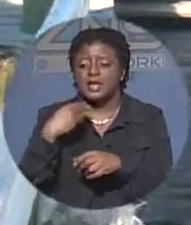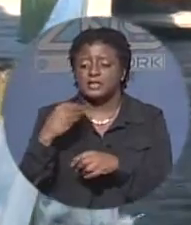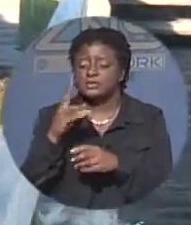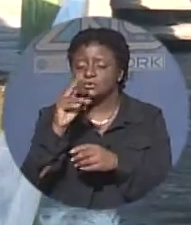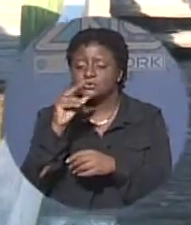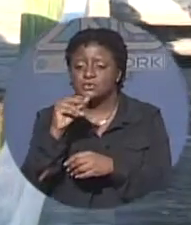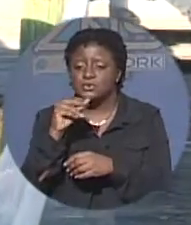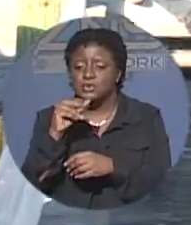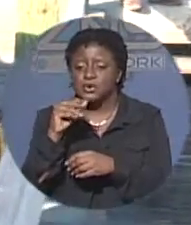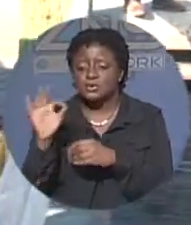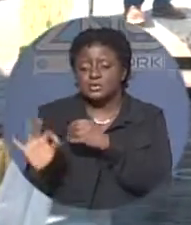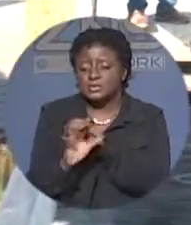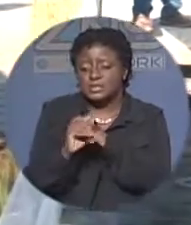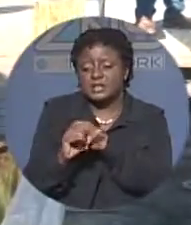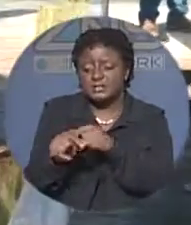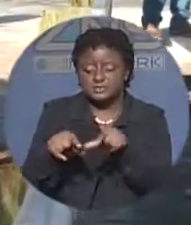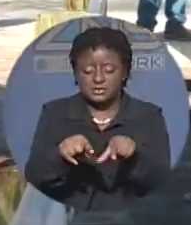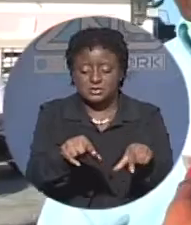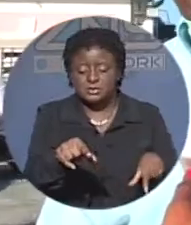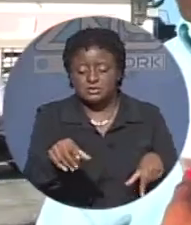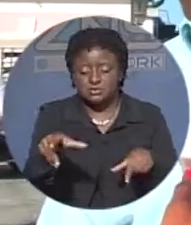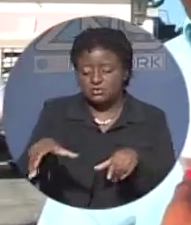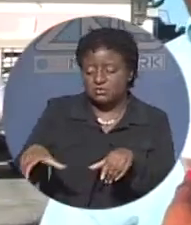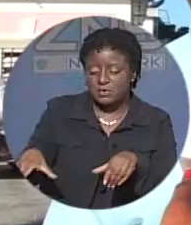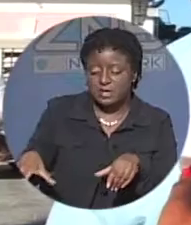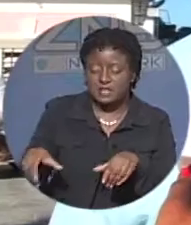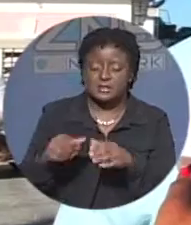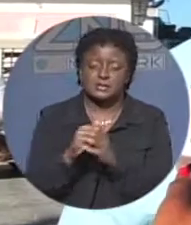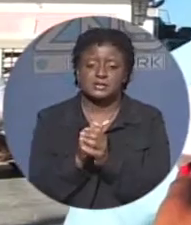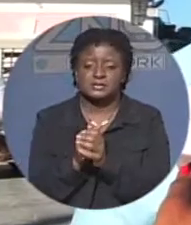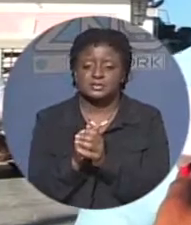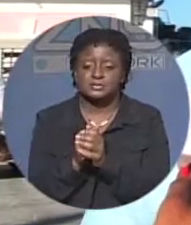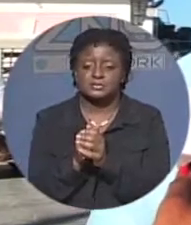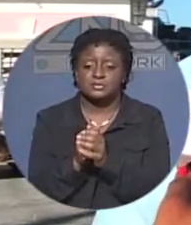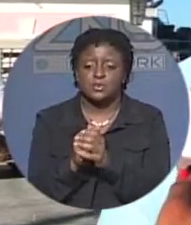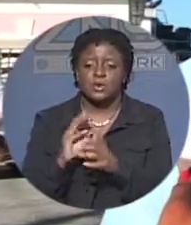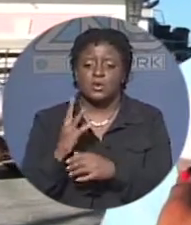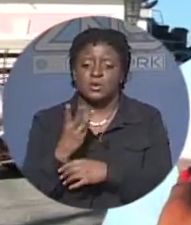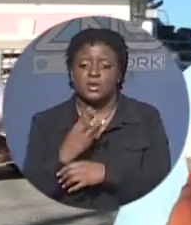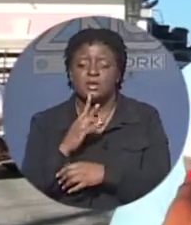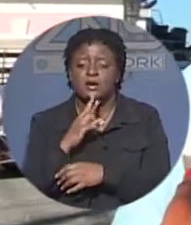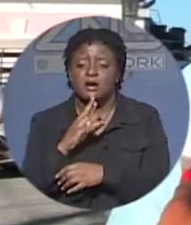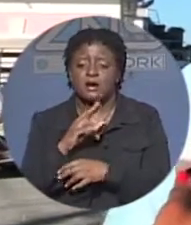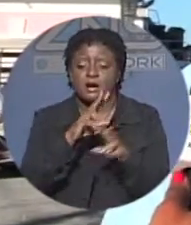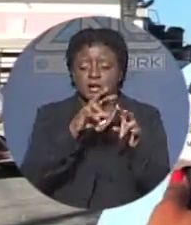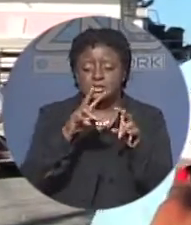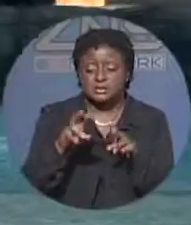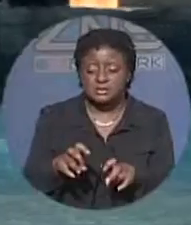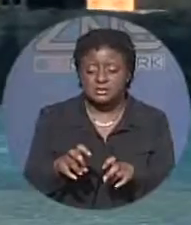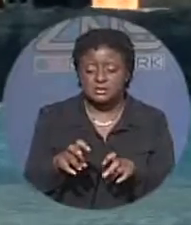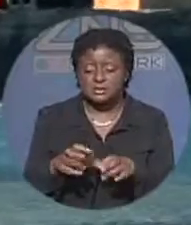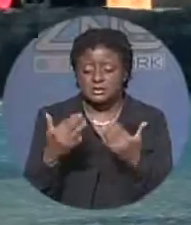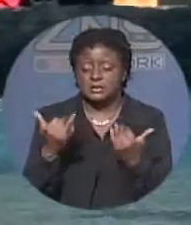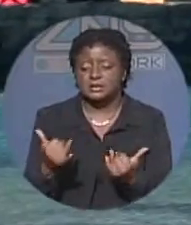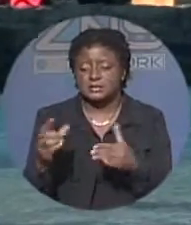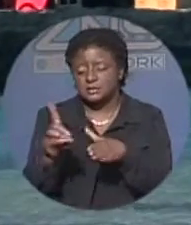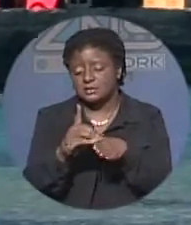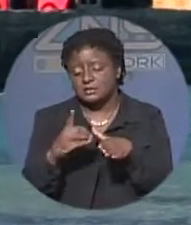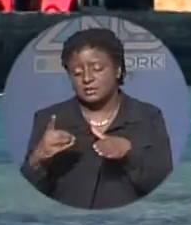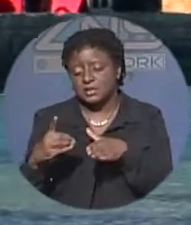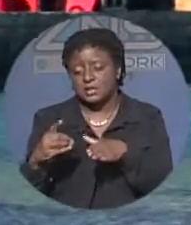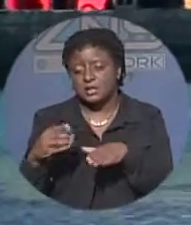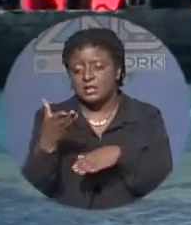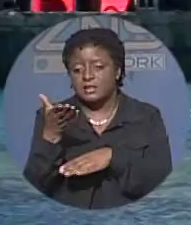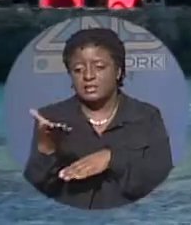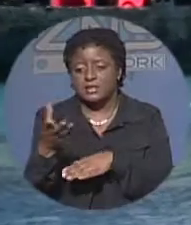restoration and so what we're doing today is scoping uh and pricing the existing dock on the island